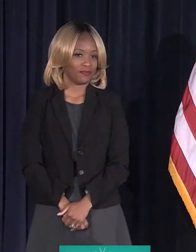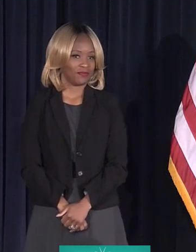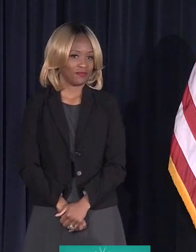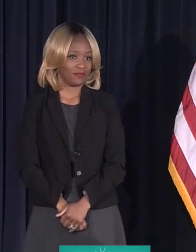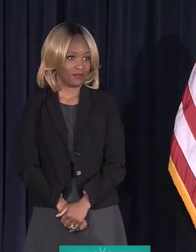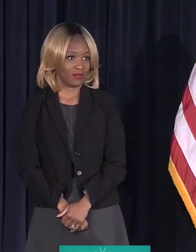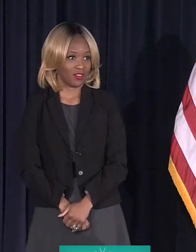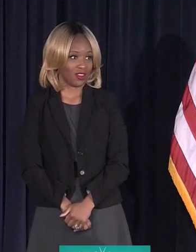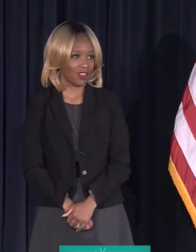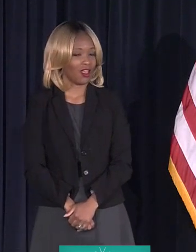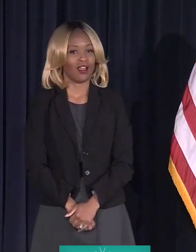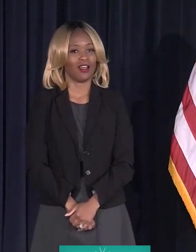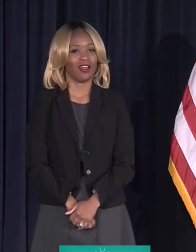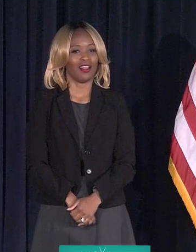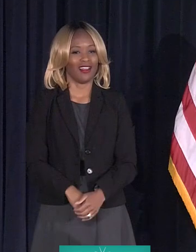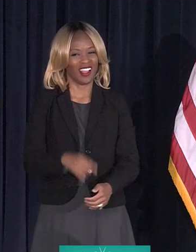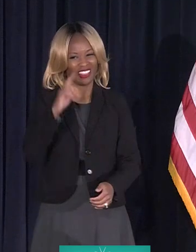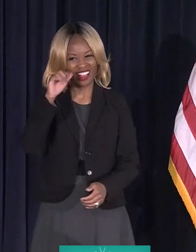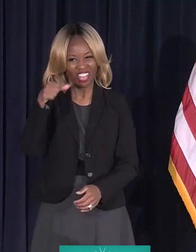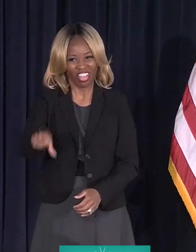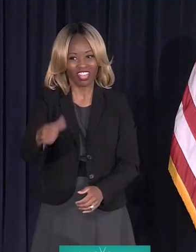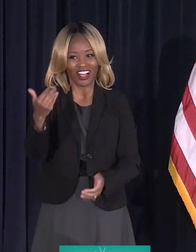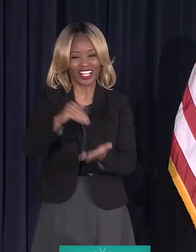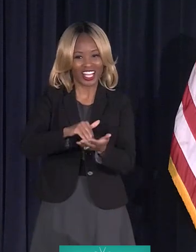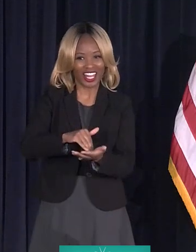I think she did not intend. I think you did it again.